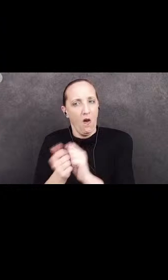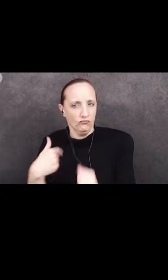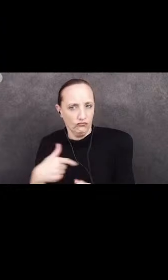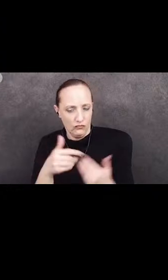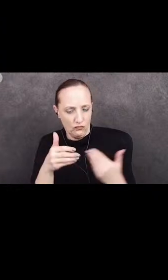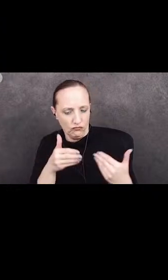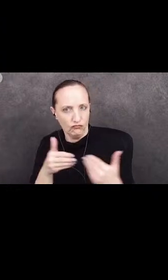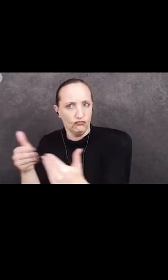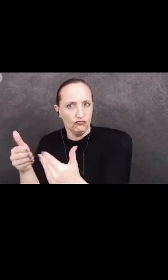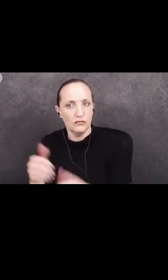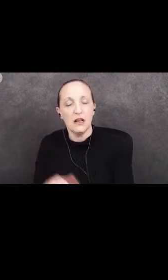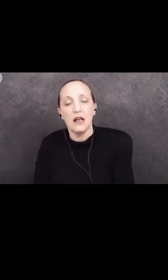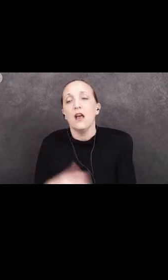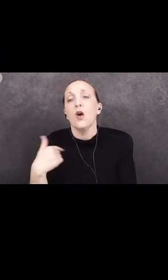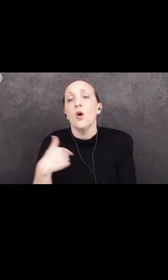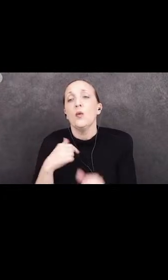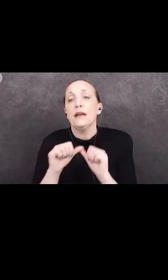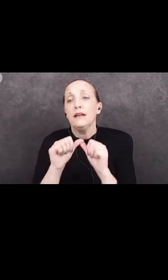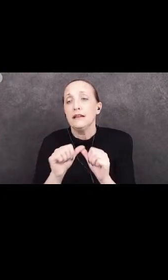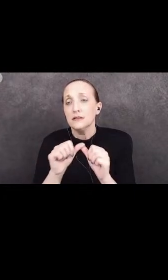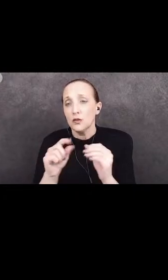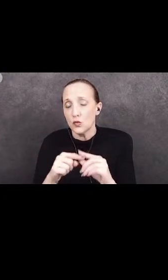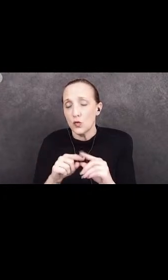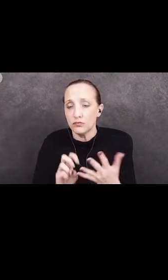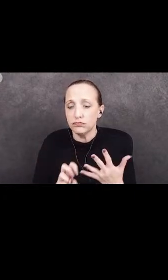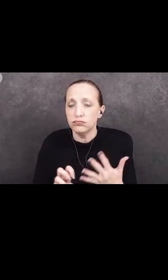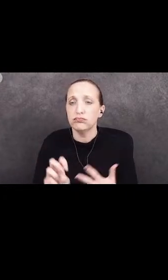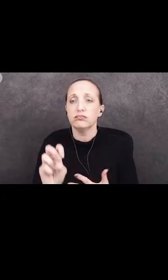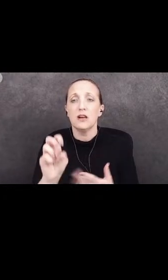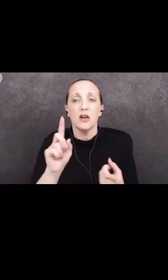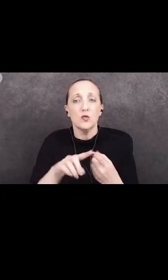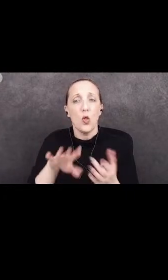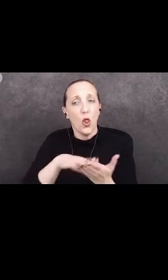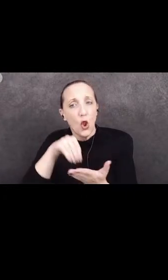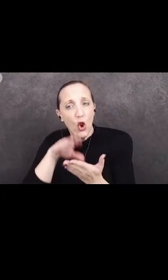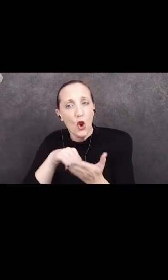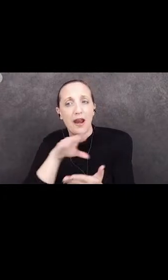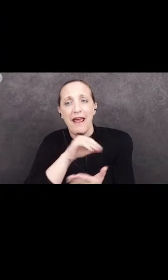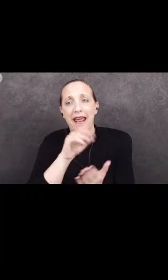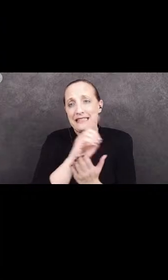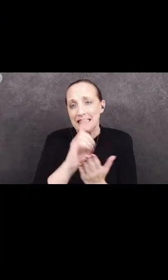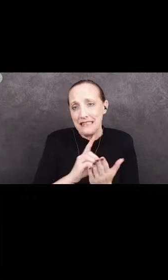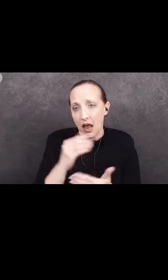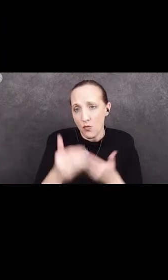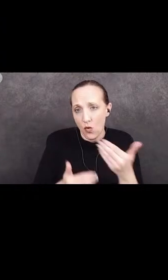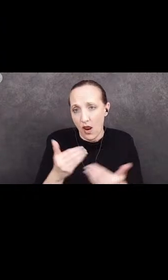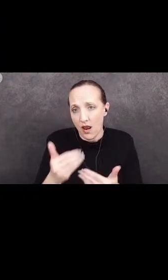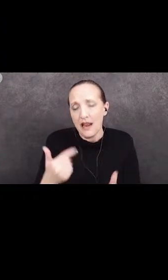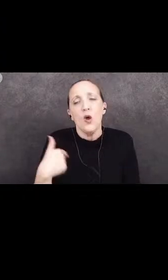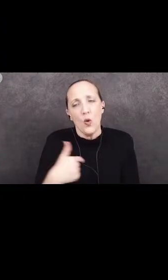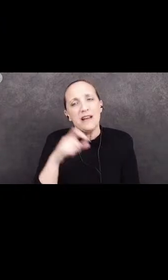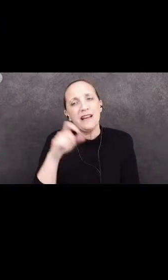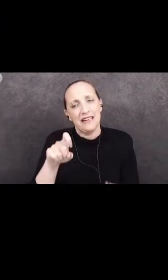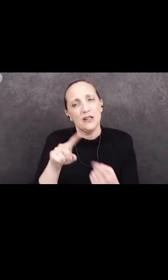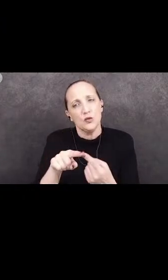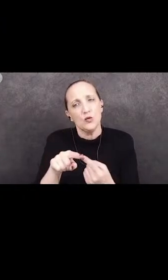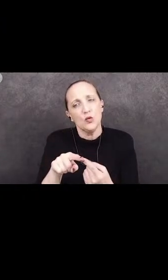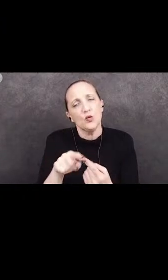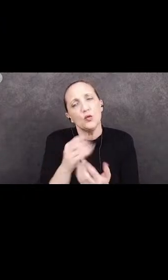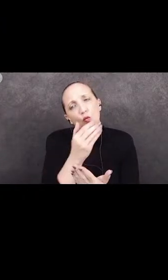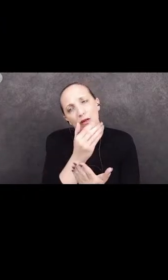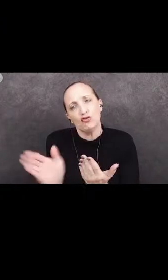people from throughout the district into the learning and design process, we need to reject the idea that